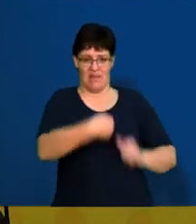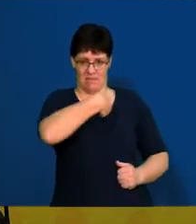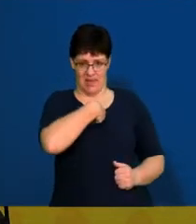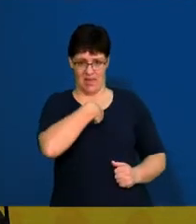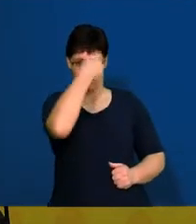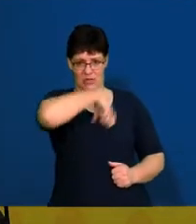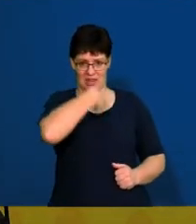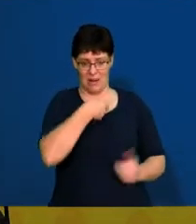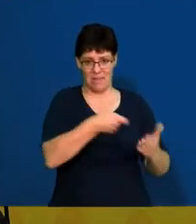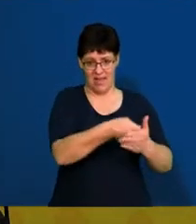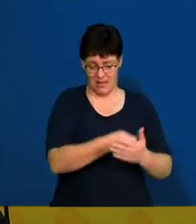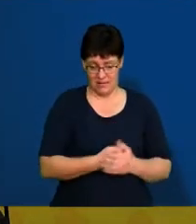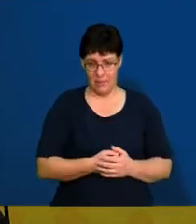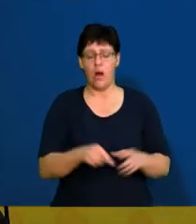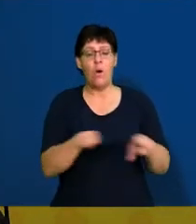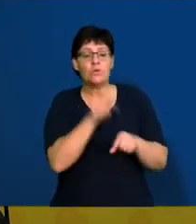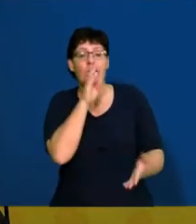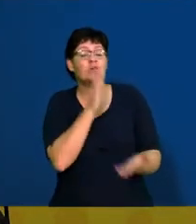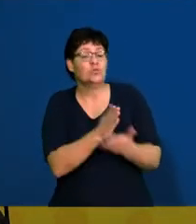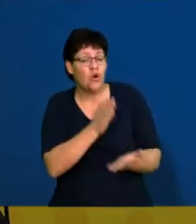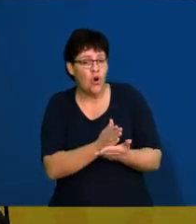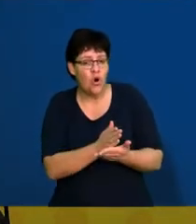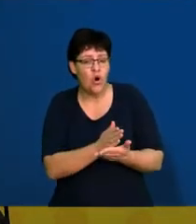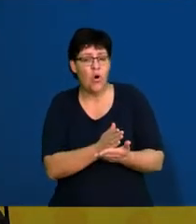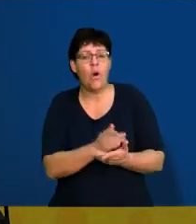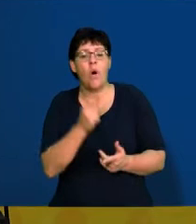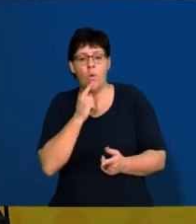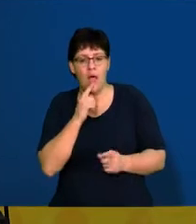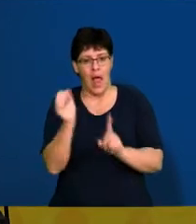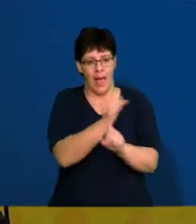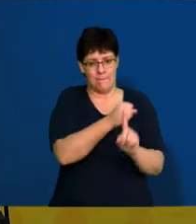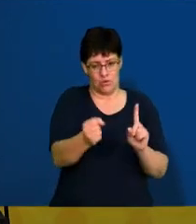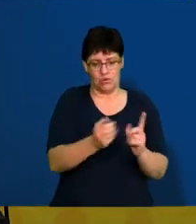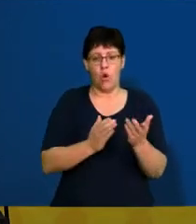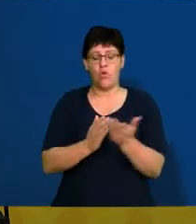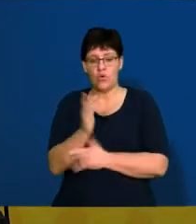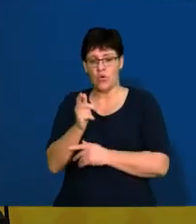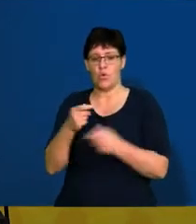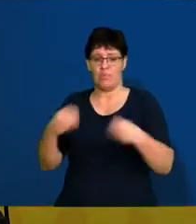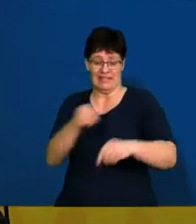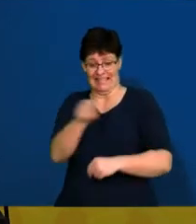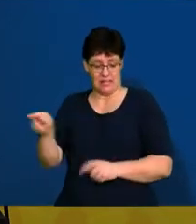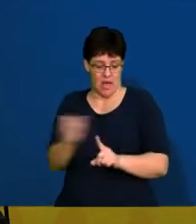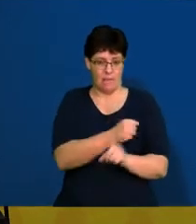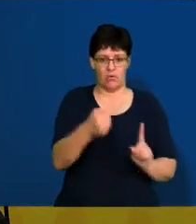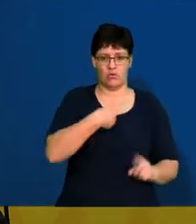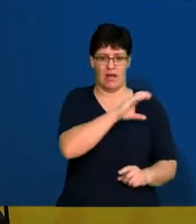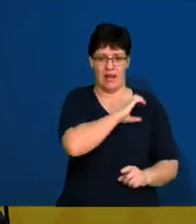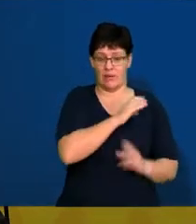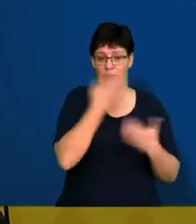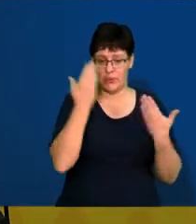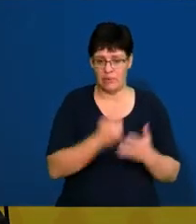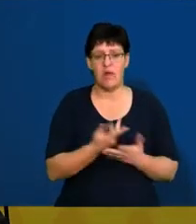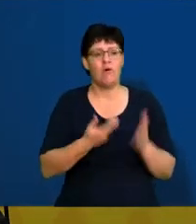and also ensuring that we don't get taken advantage of as consumers. So if you go to